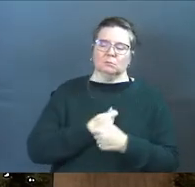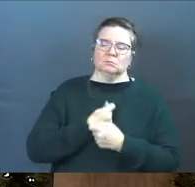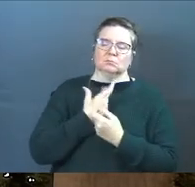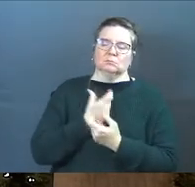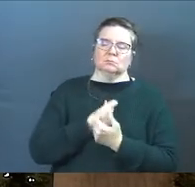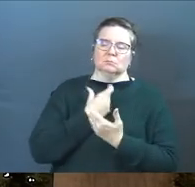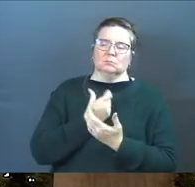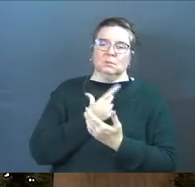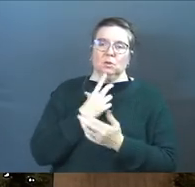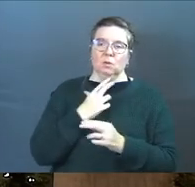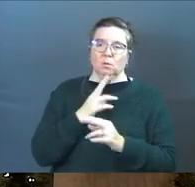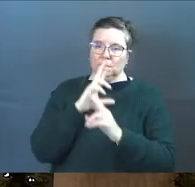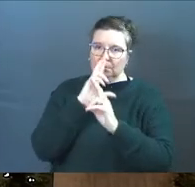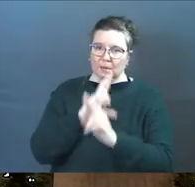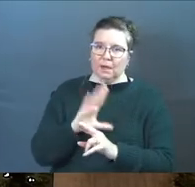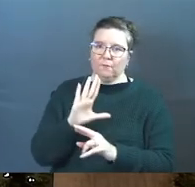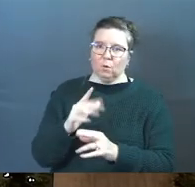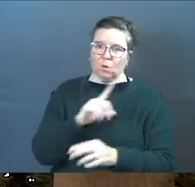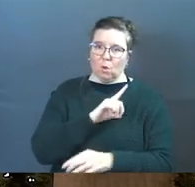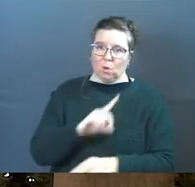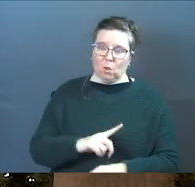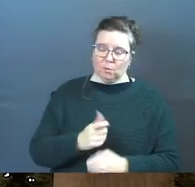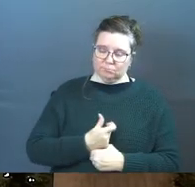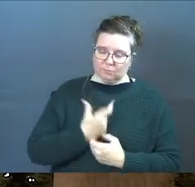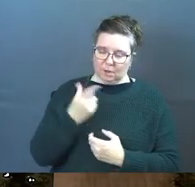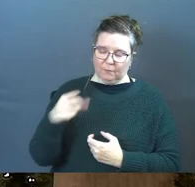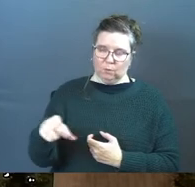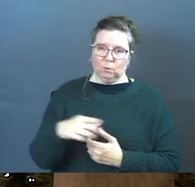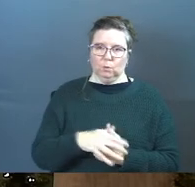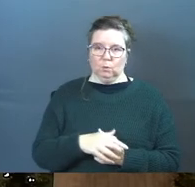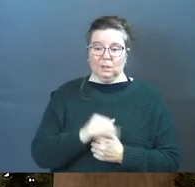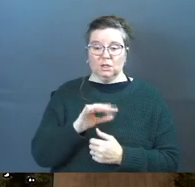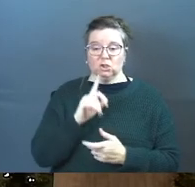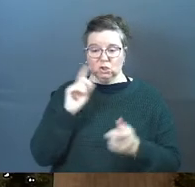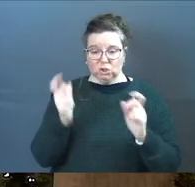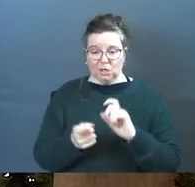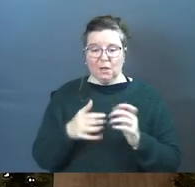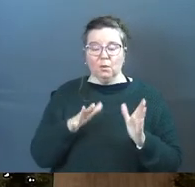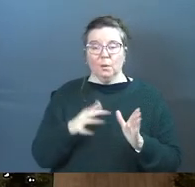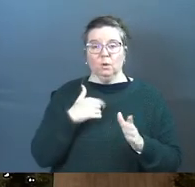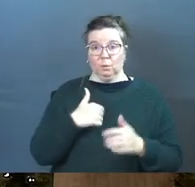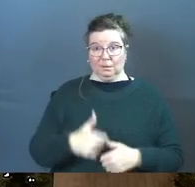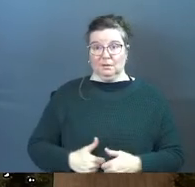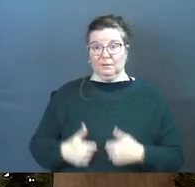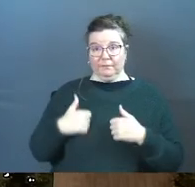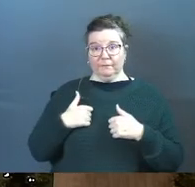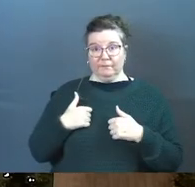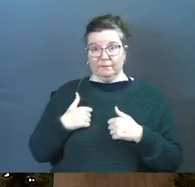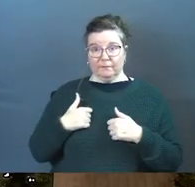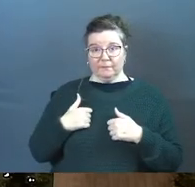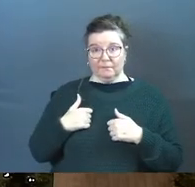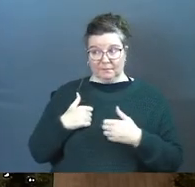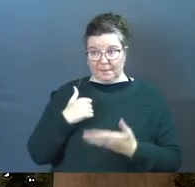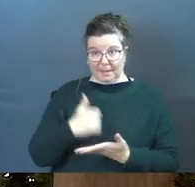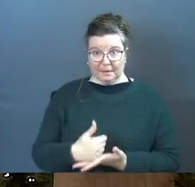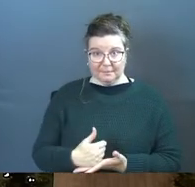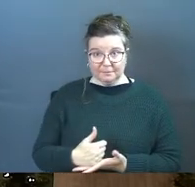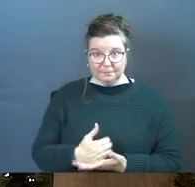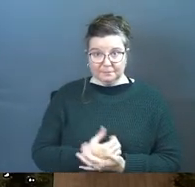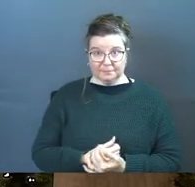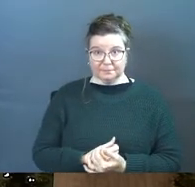flow out of you the respect for your Lord that should flow out of you it should change the way that you live amen